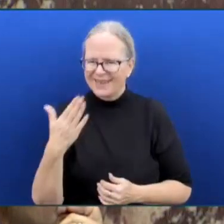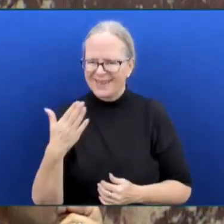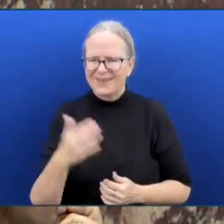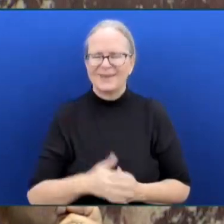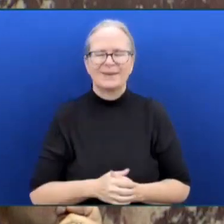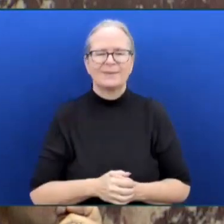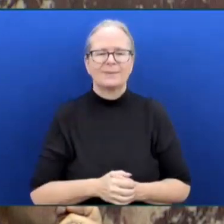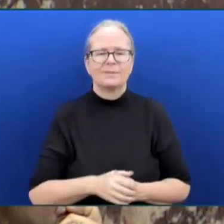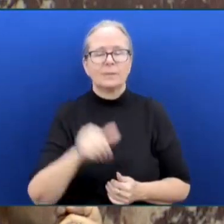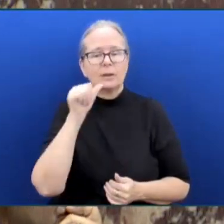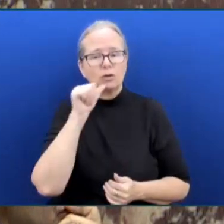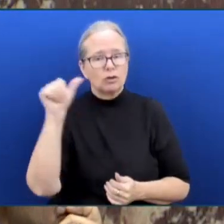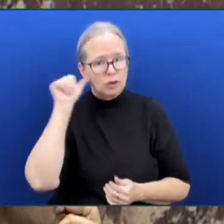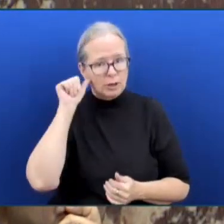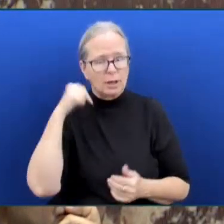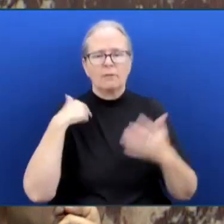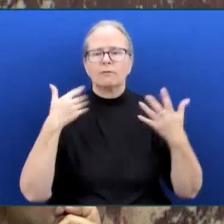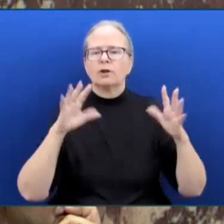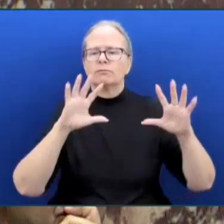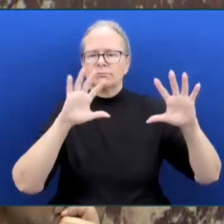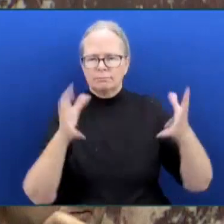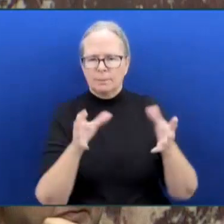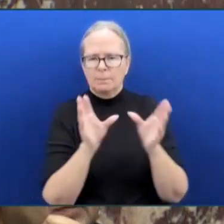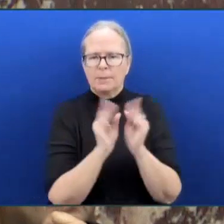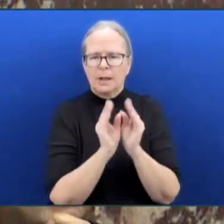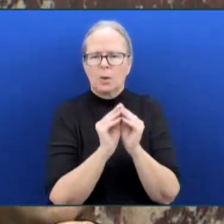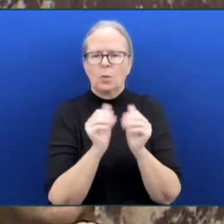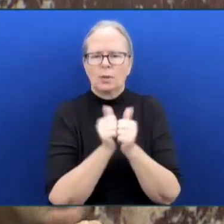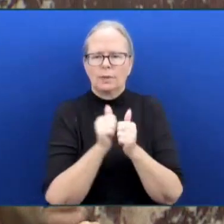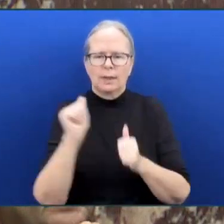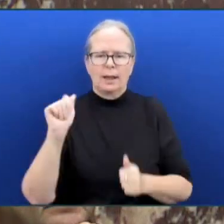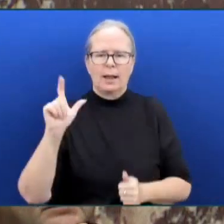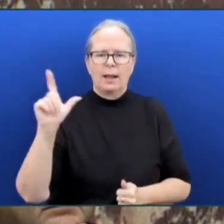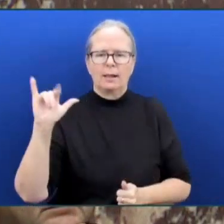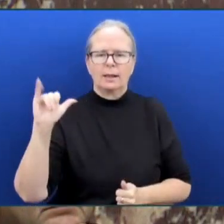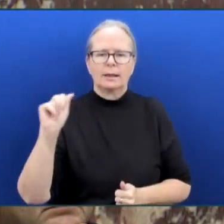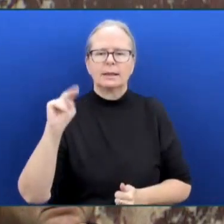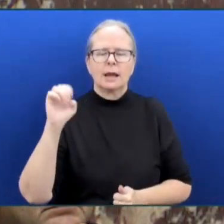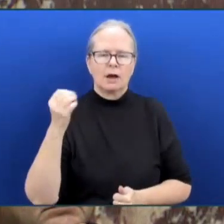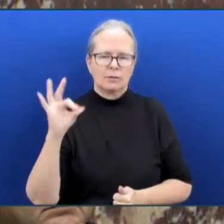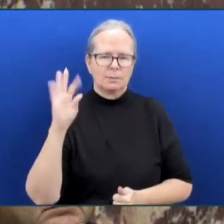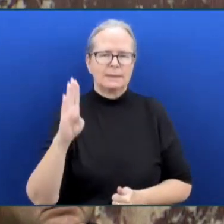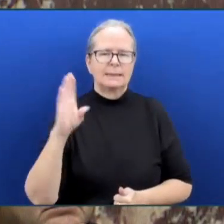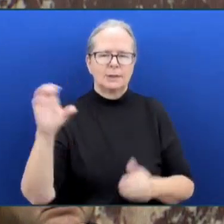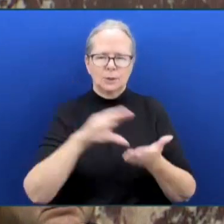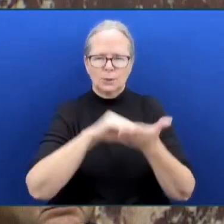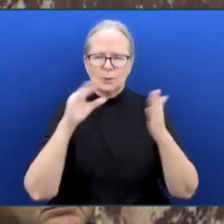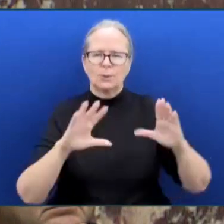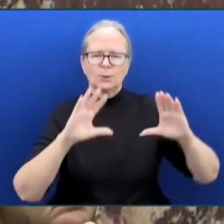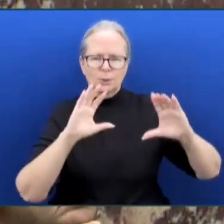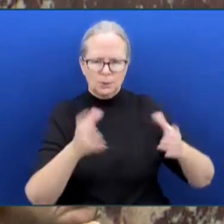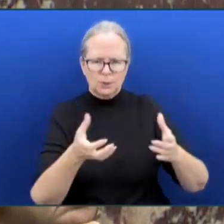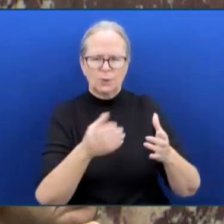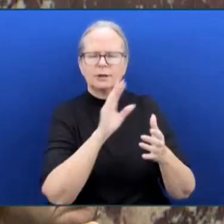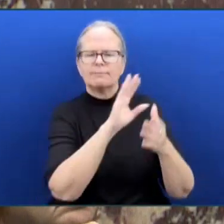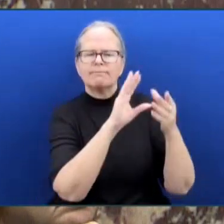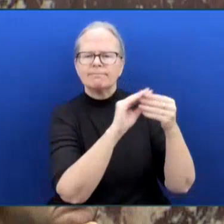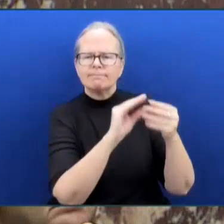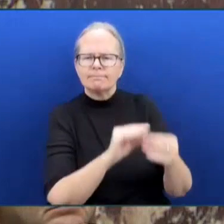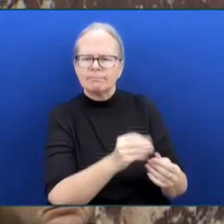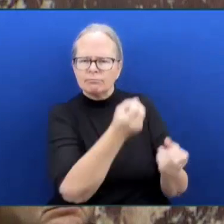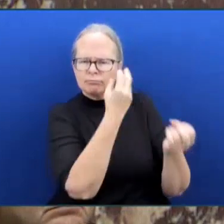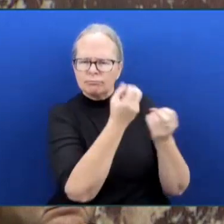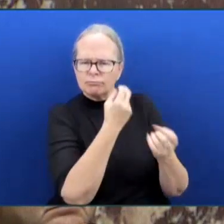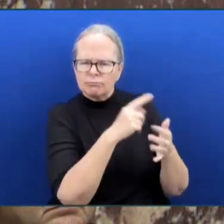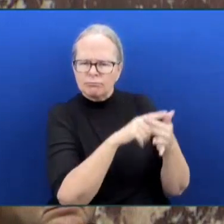the Alliance of BC Students and hear firsthand from them about the biggest issues students in British Columbia are